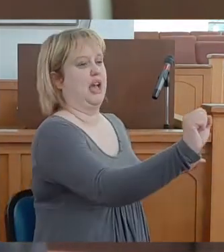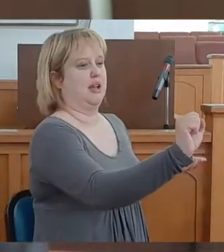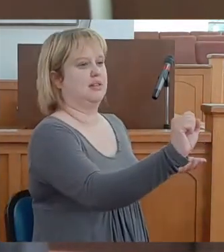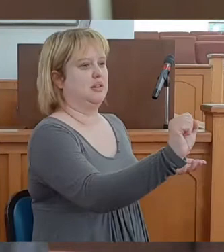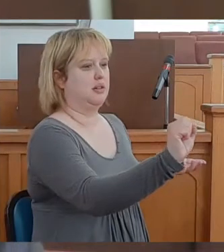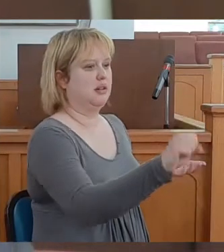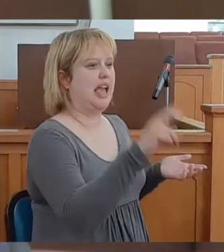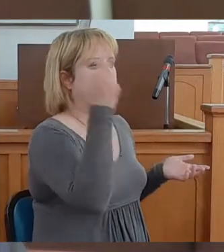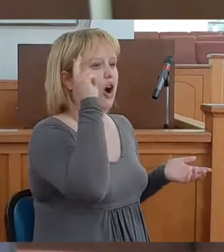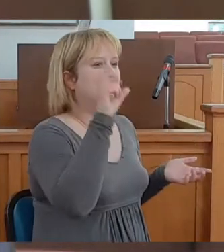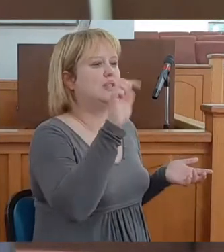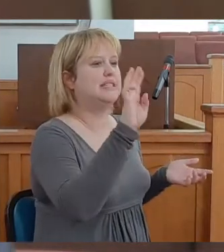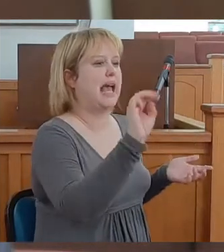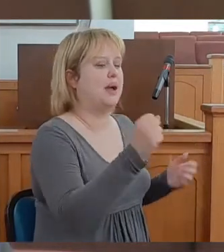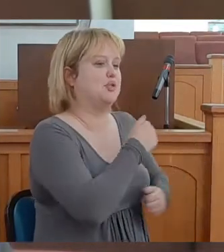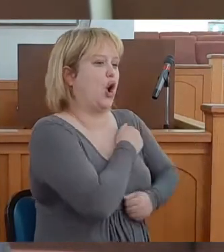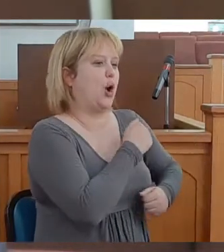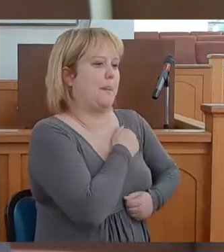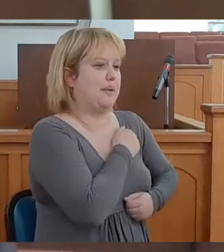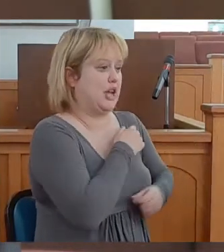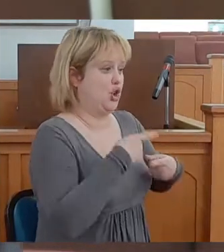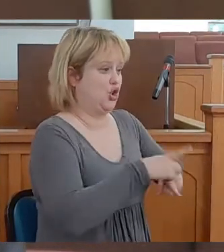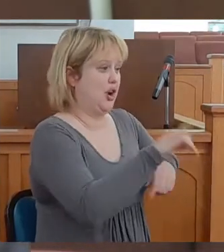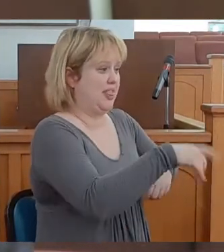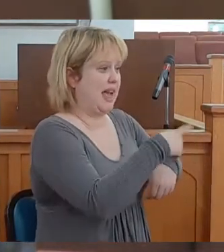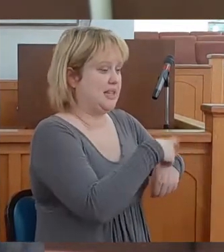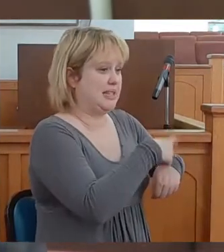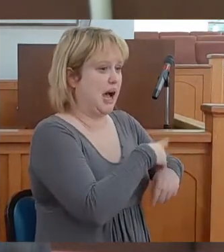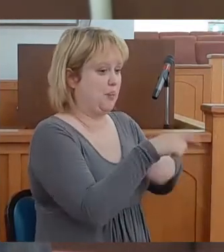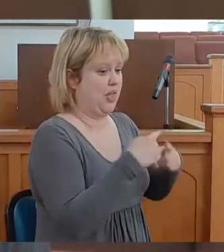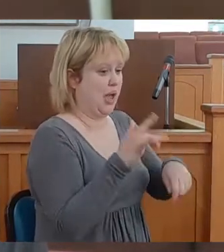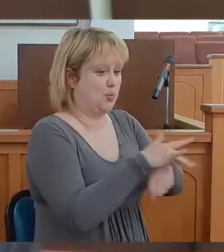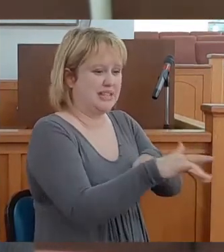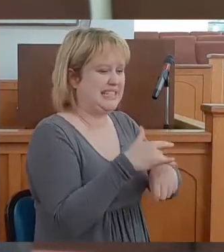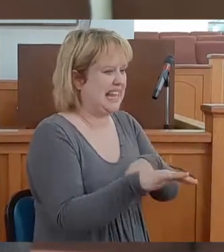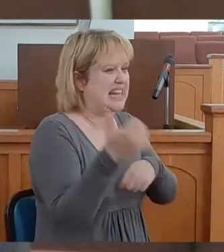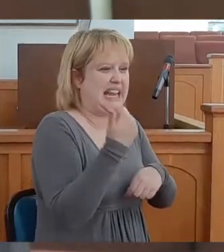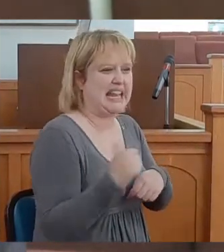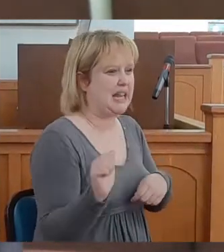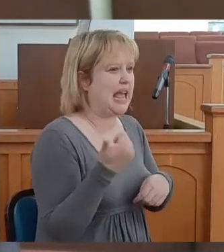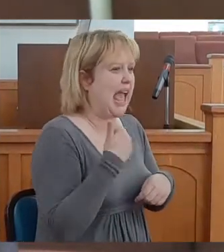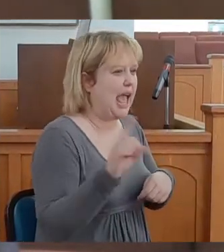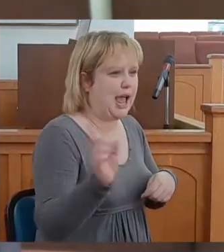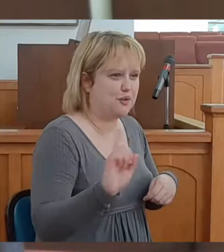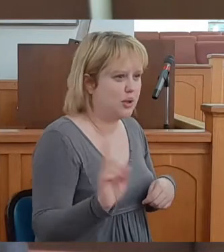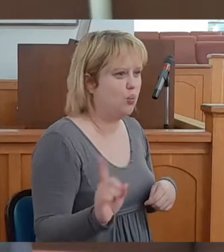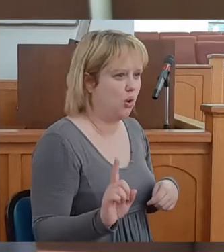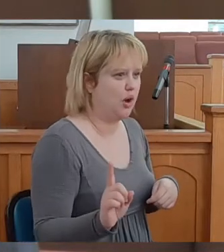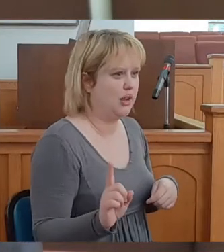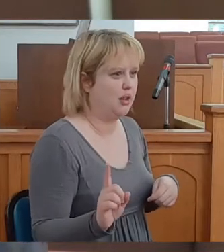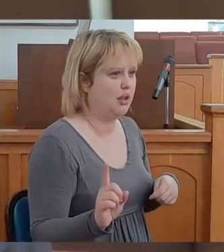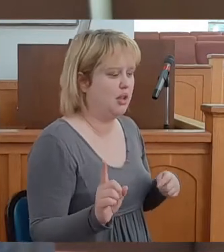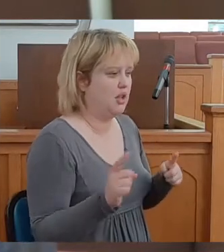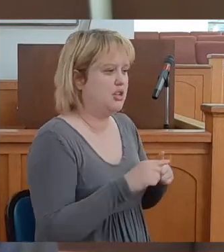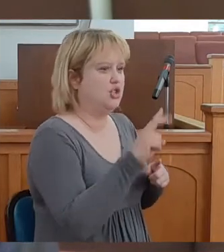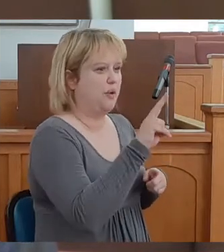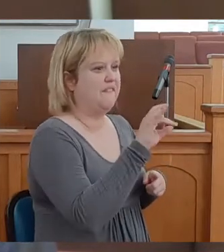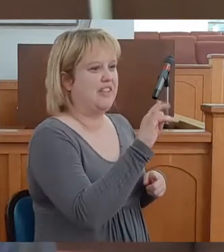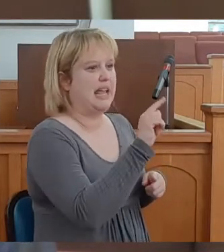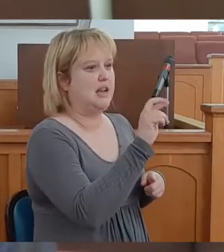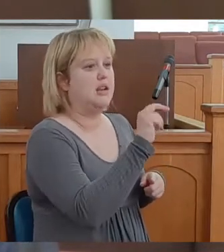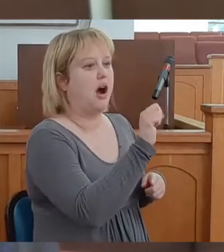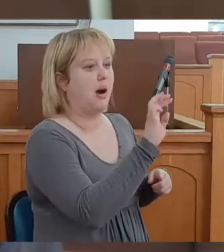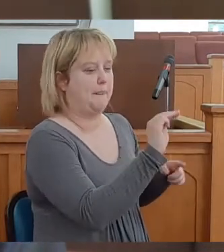Uncle Sam's army during a time when they were sending any and everybody to Vietnam.